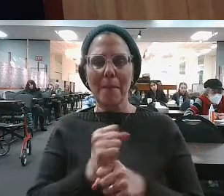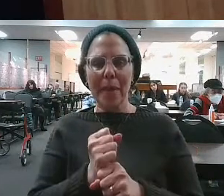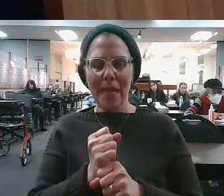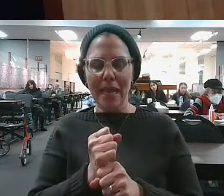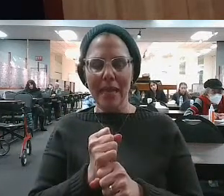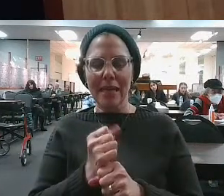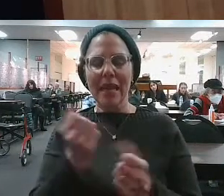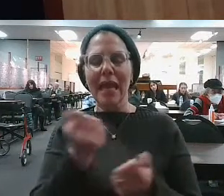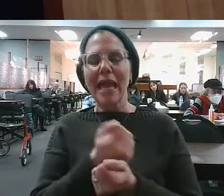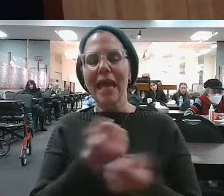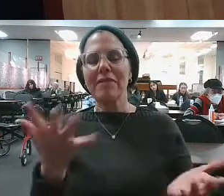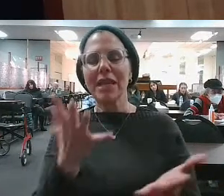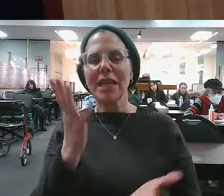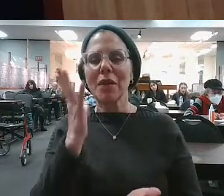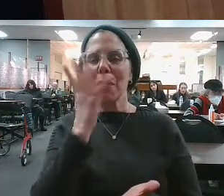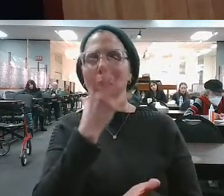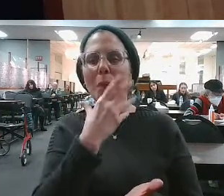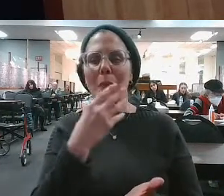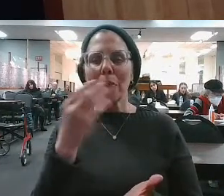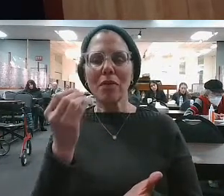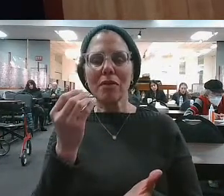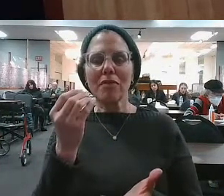beautiful in its time.